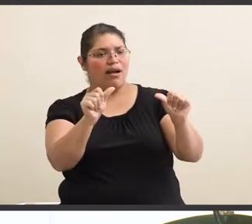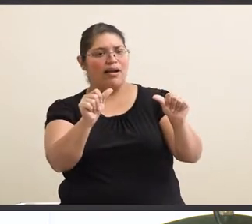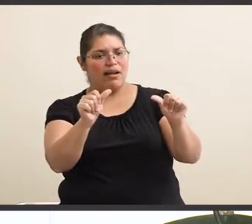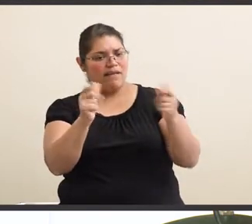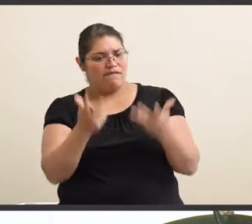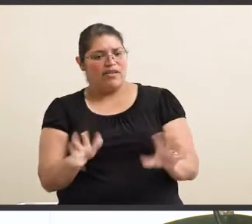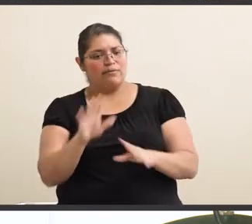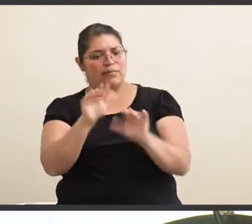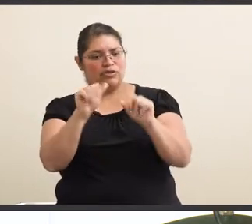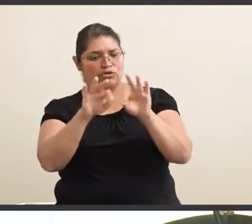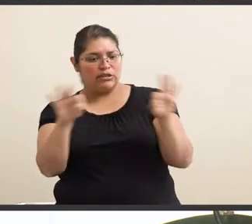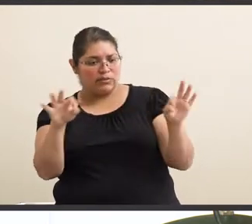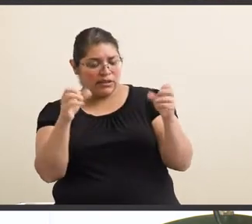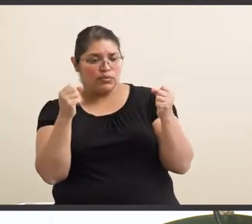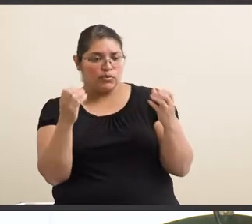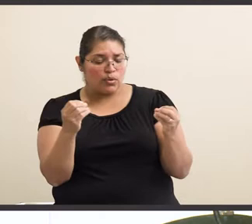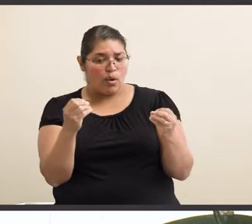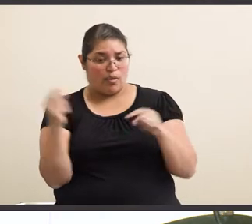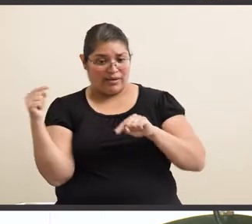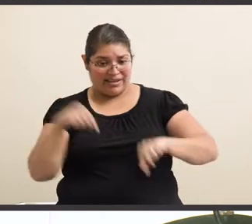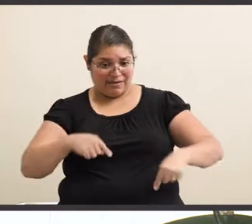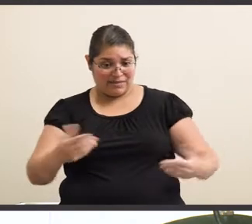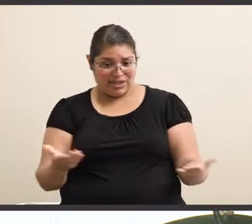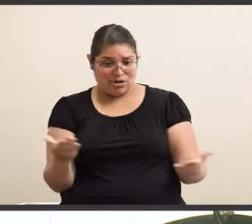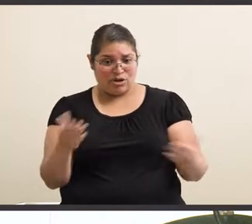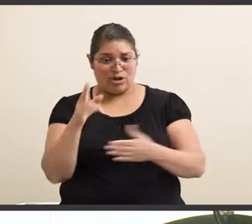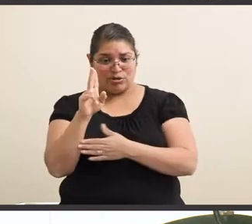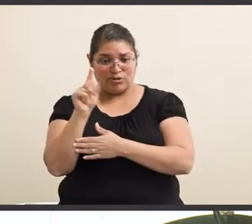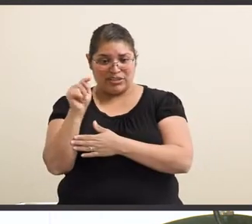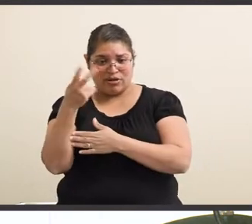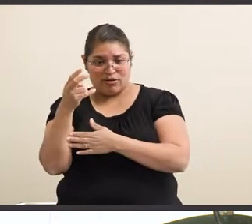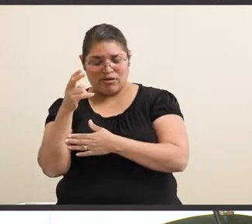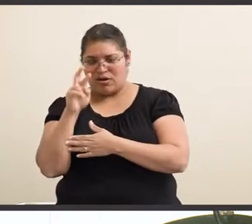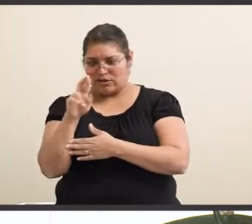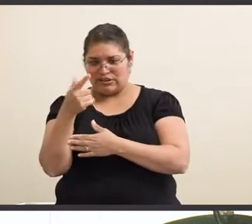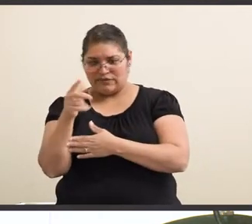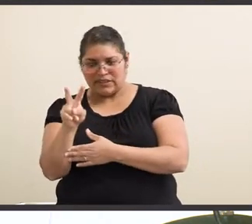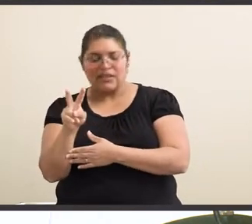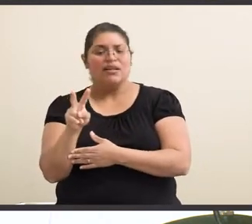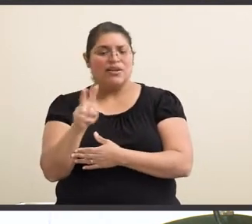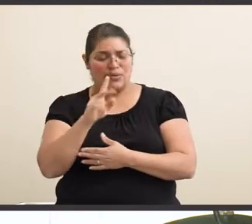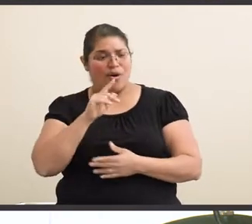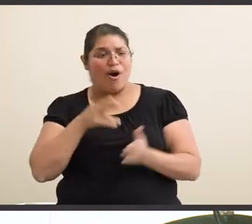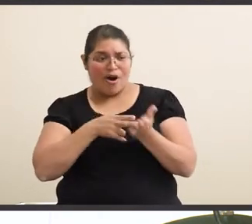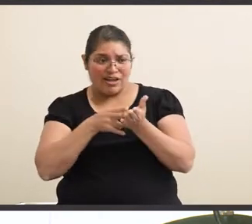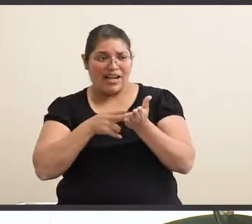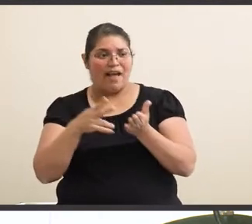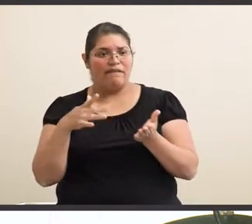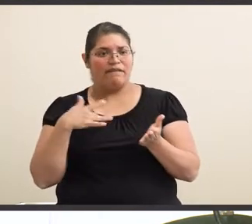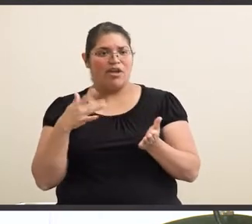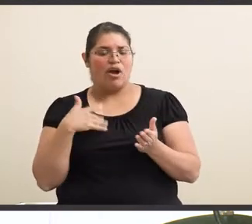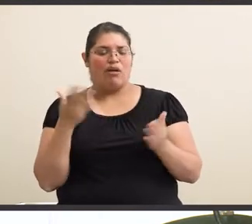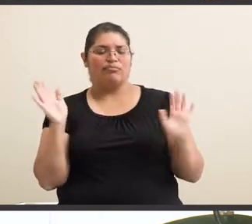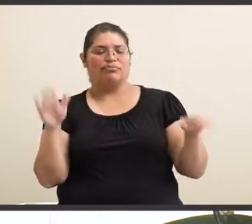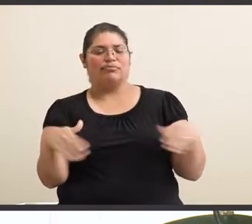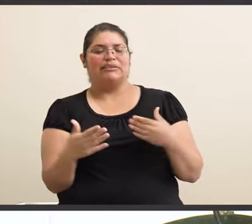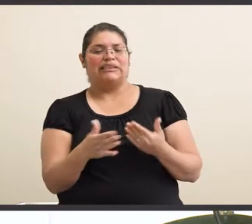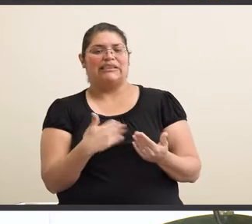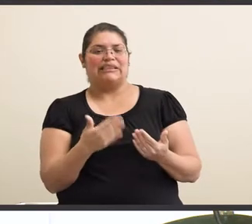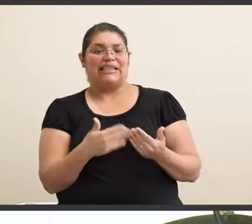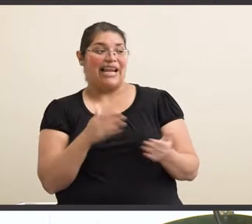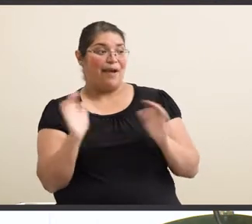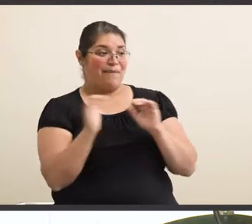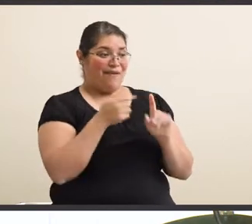finish my bachelor's degree. So, coming here back at UTRGB, it honestly feels like a breeze compared to my first year.